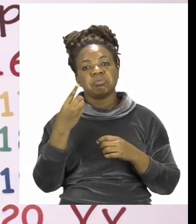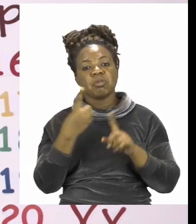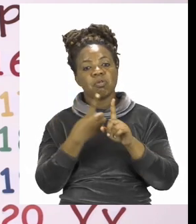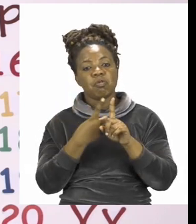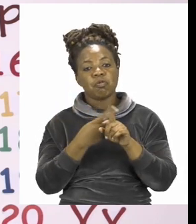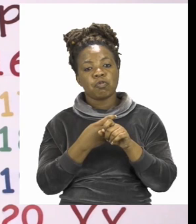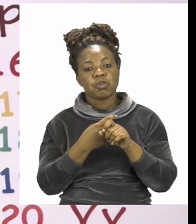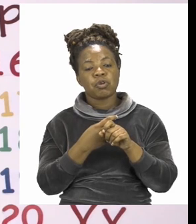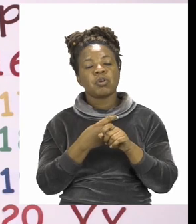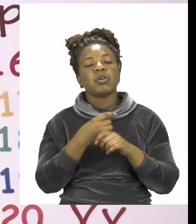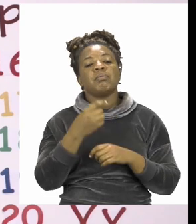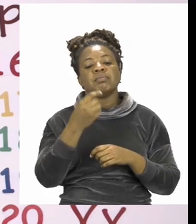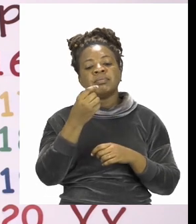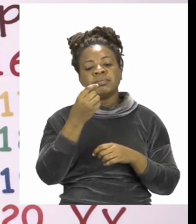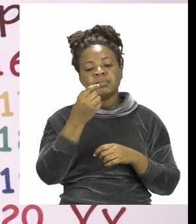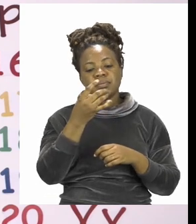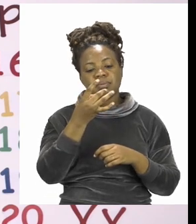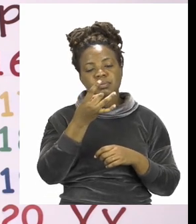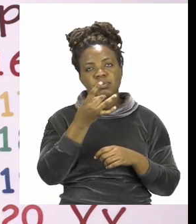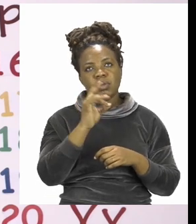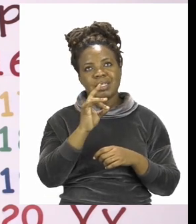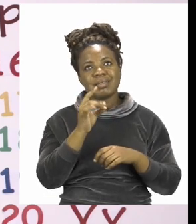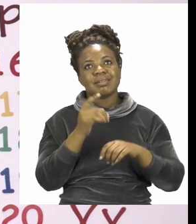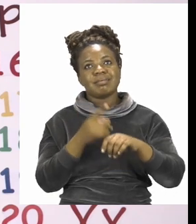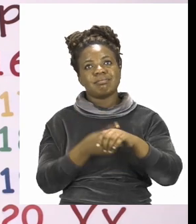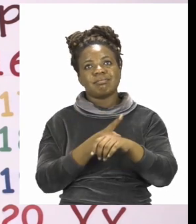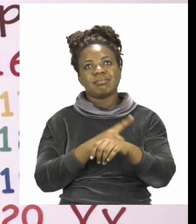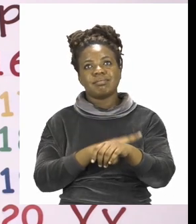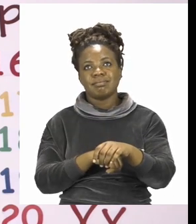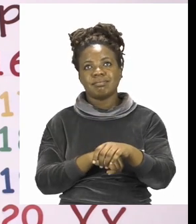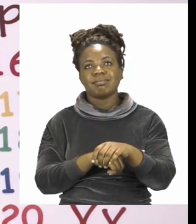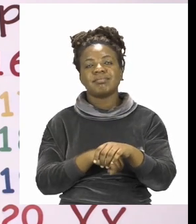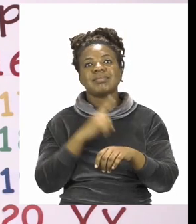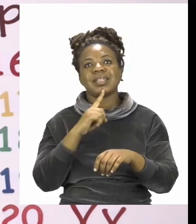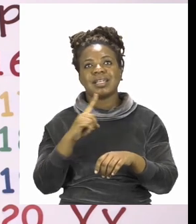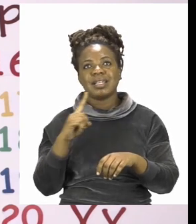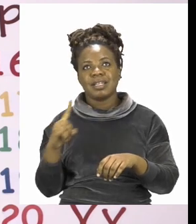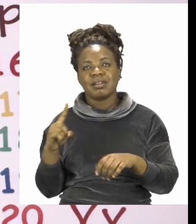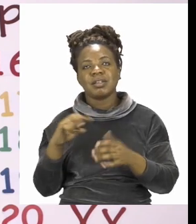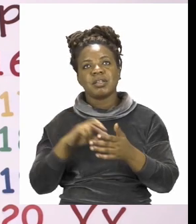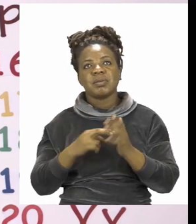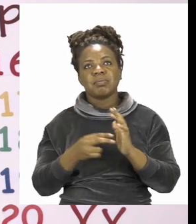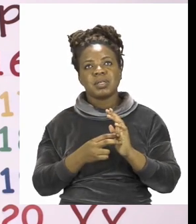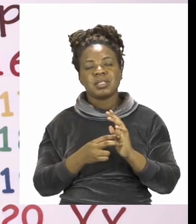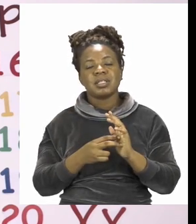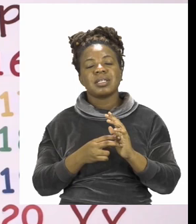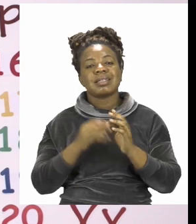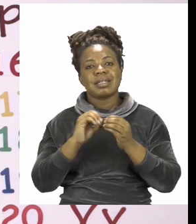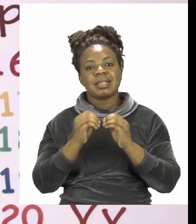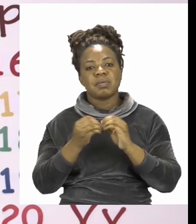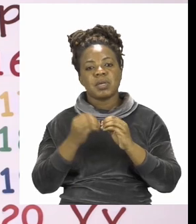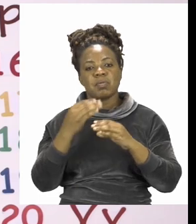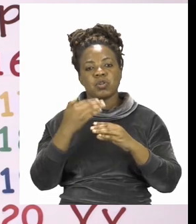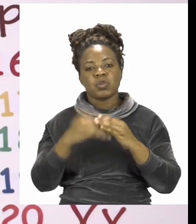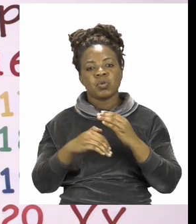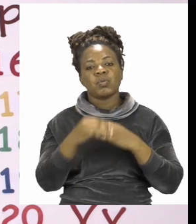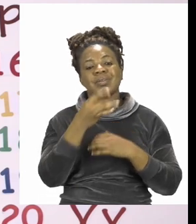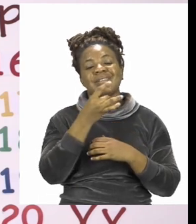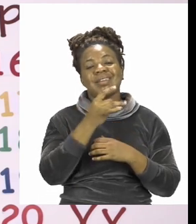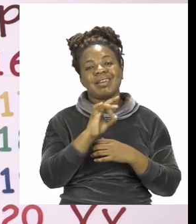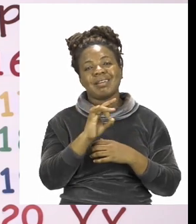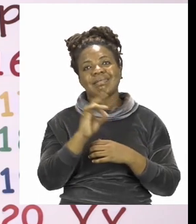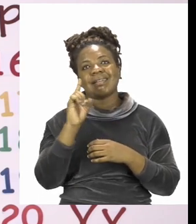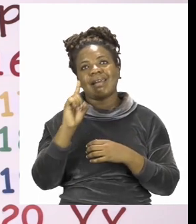that we have in between them is the one that is supposed to be in the box. So we're going to make sticks.